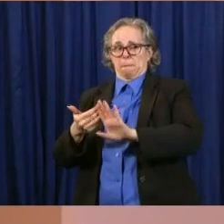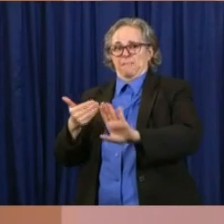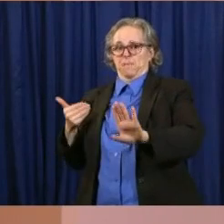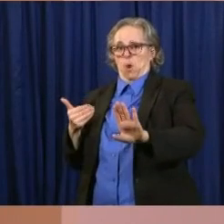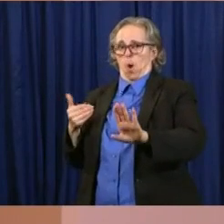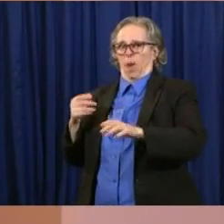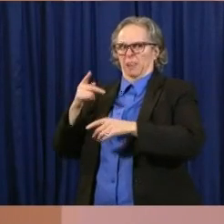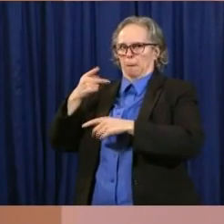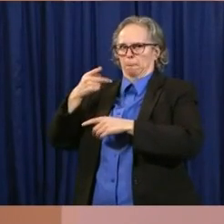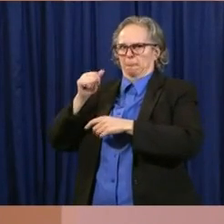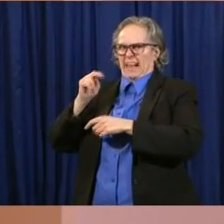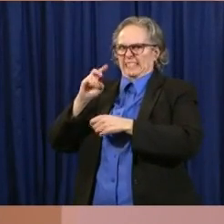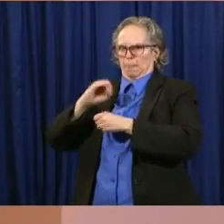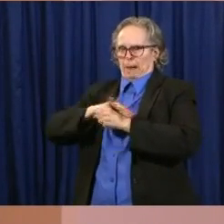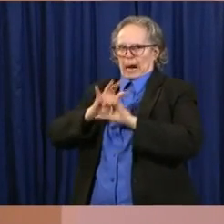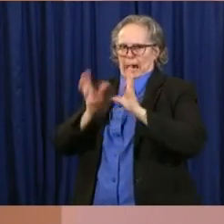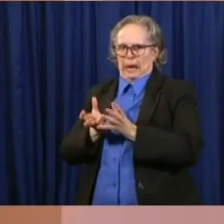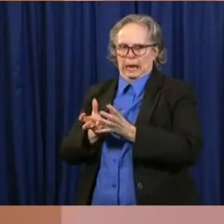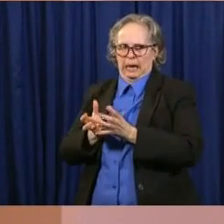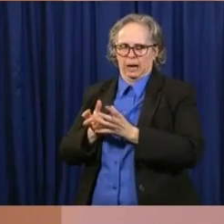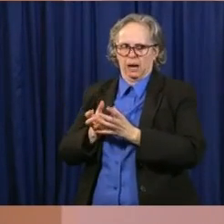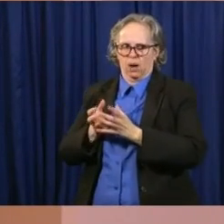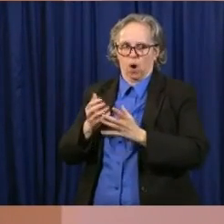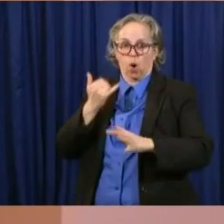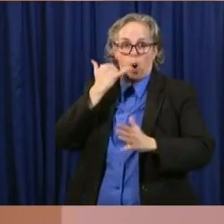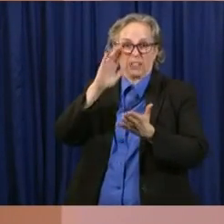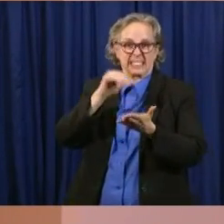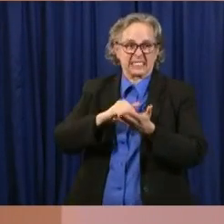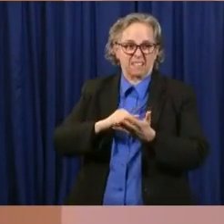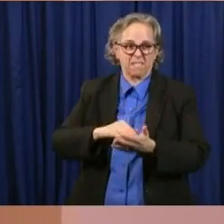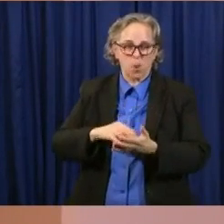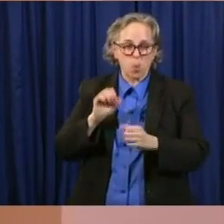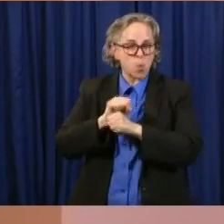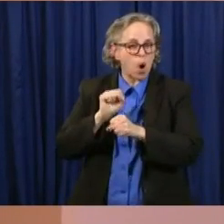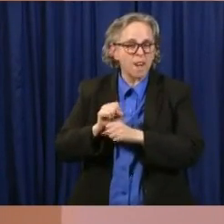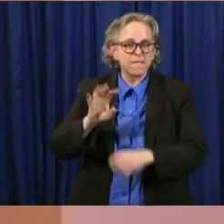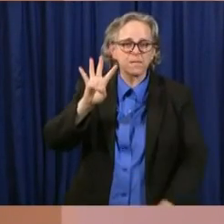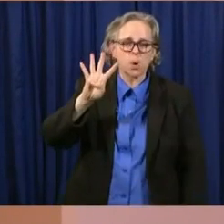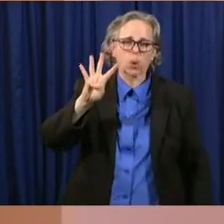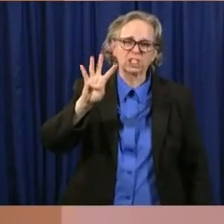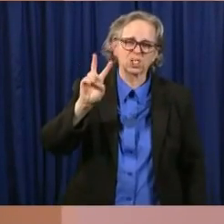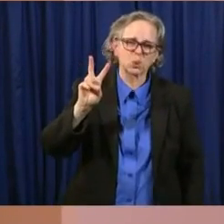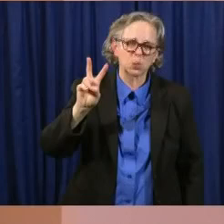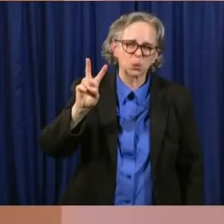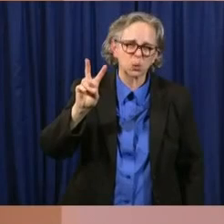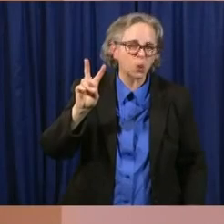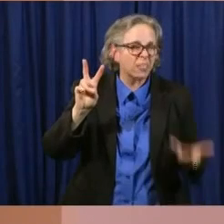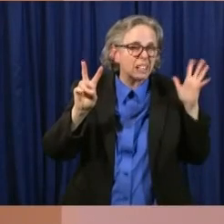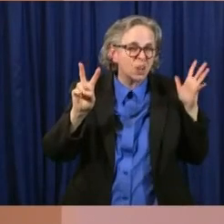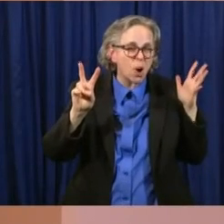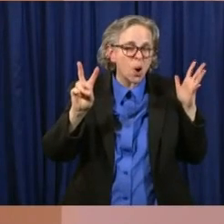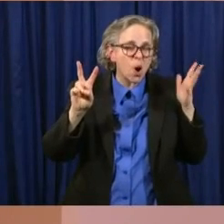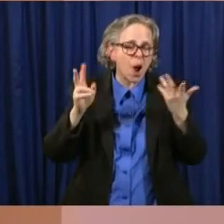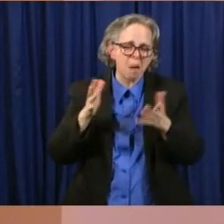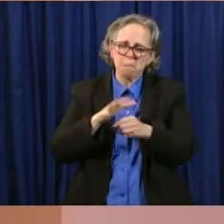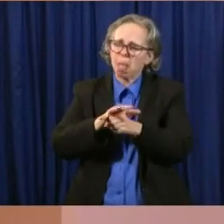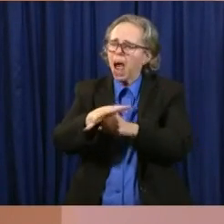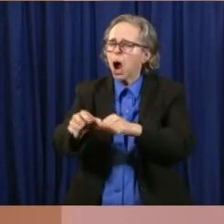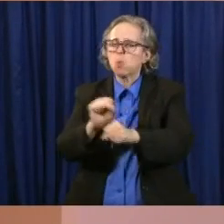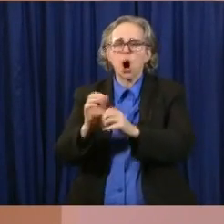were 42 people working in the call center. And that was sufficient to do the work that it was being asked to do.